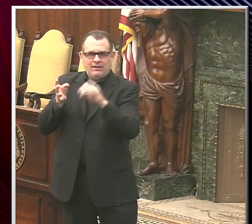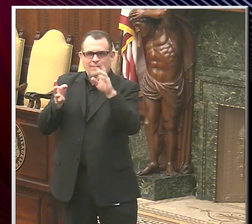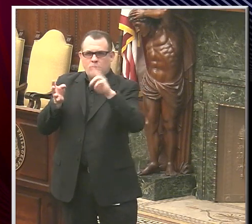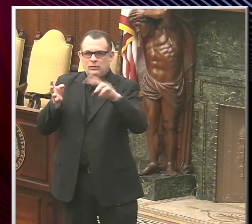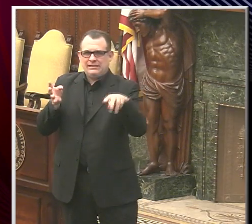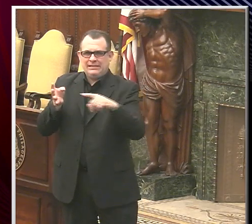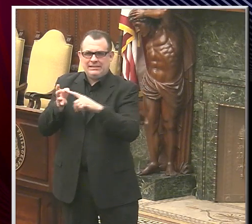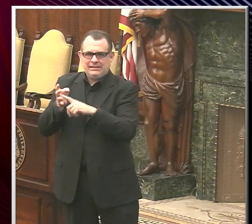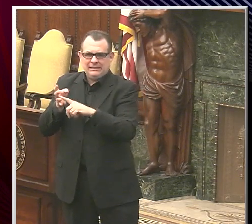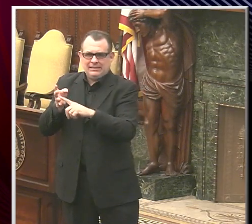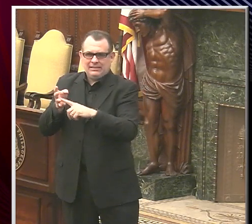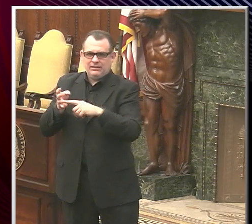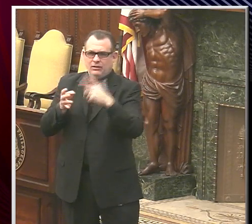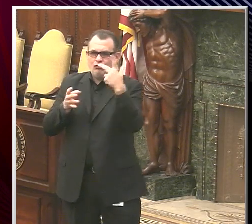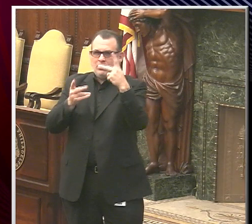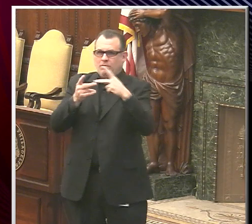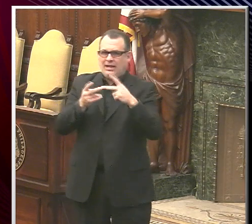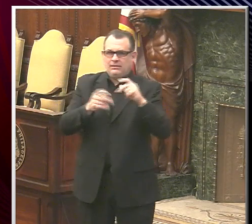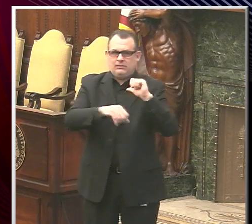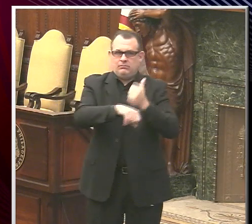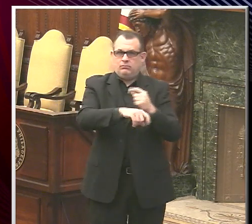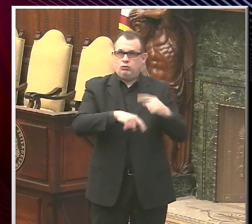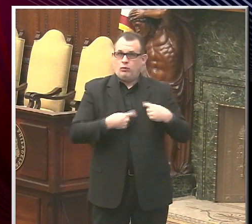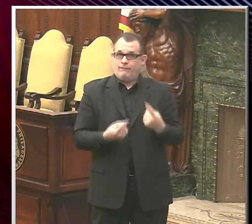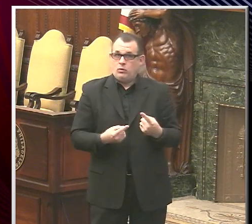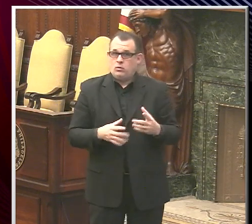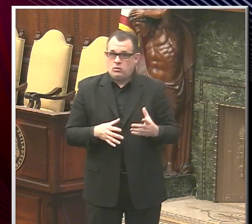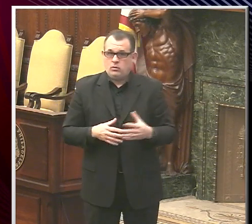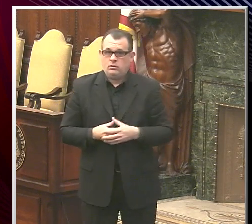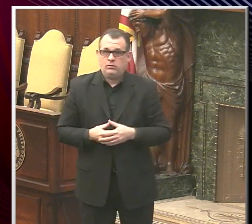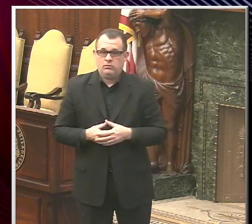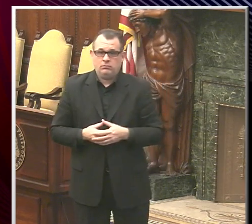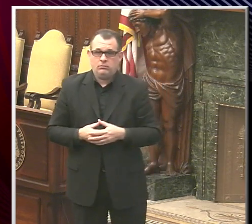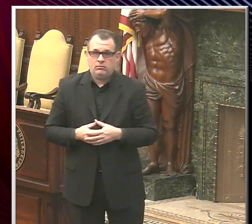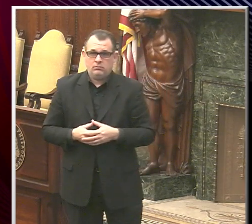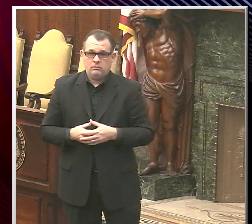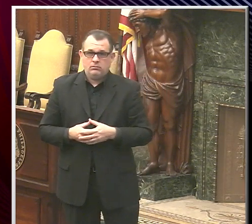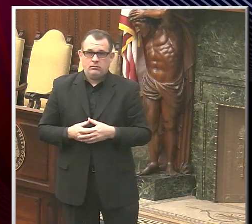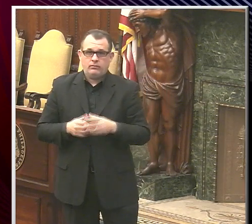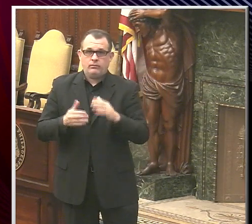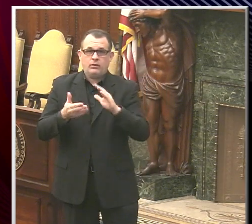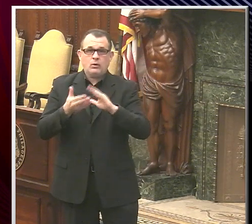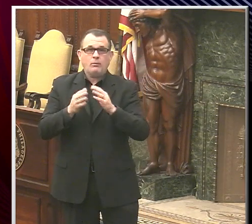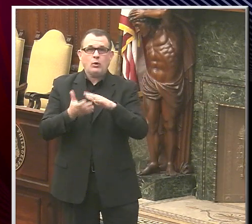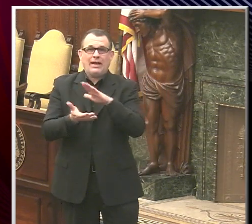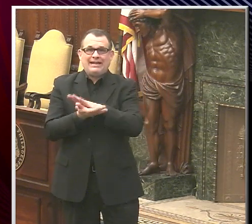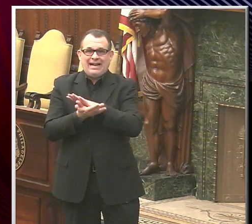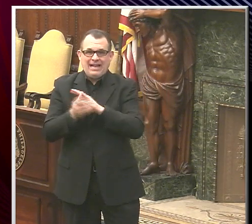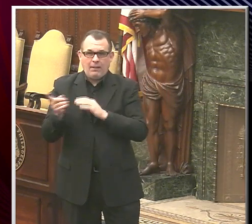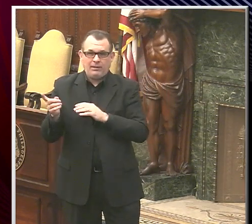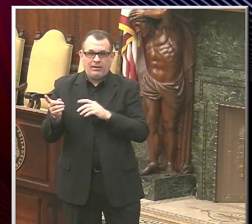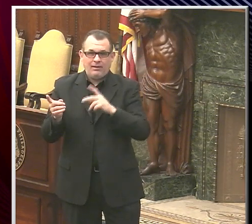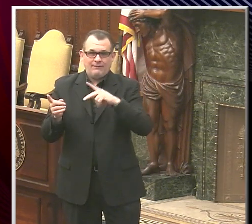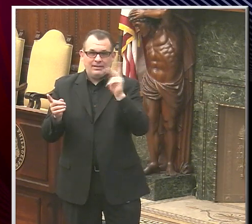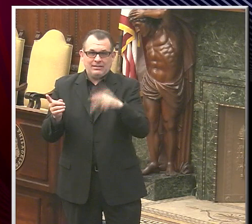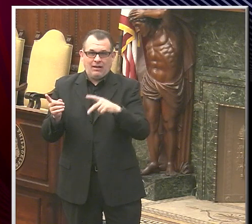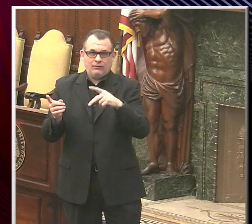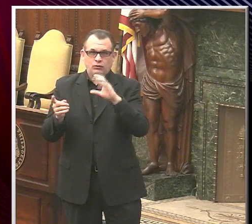are three sites that have been chosen so far to run those clinics. The Community Academy of Philadelphia Charter School,